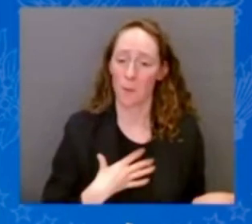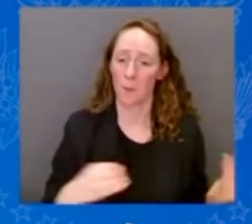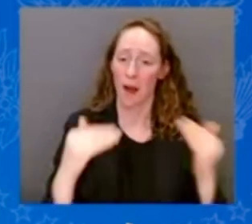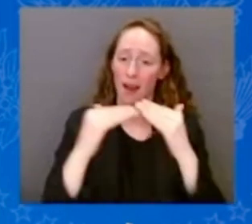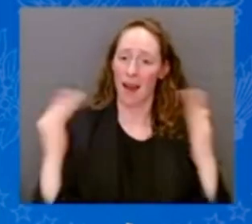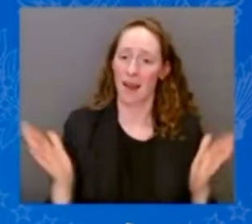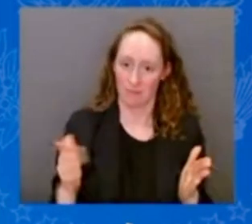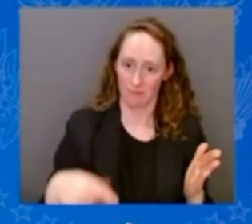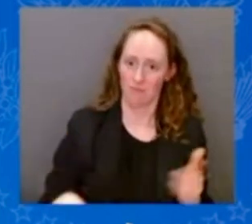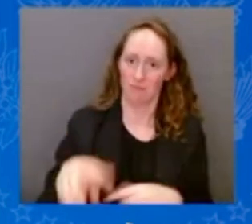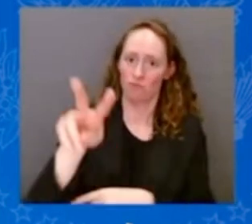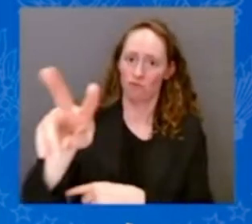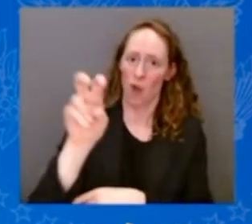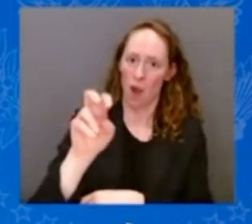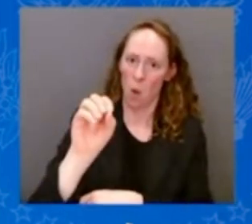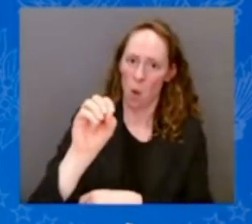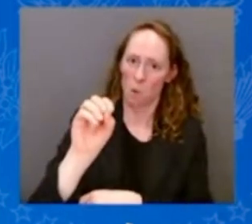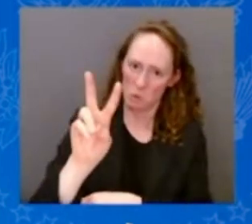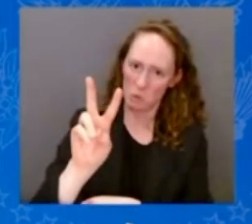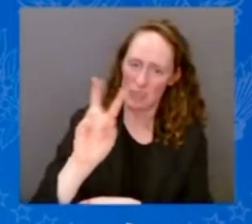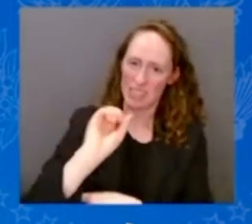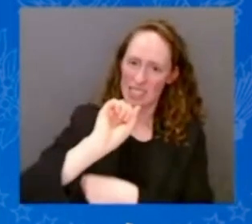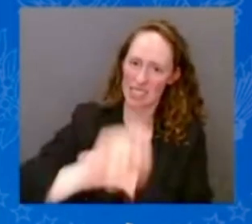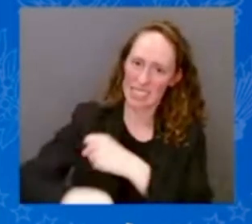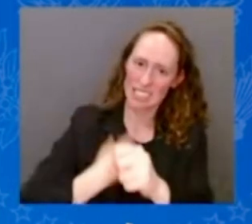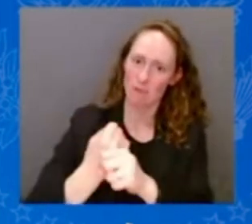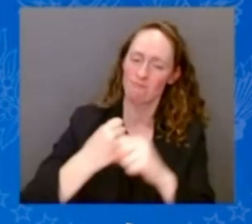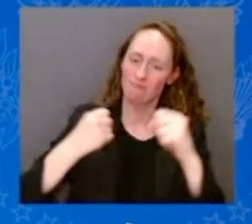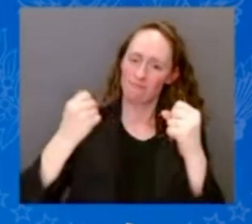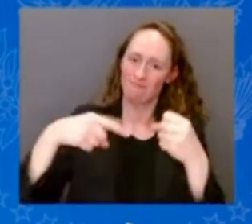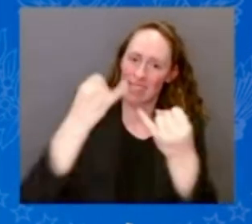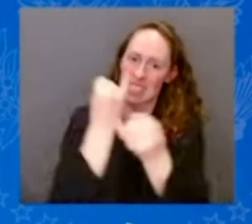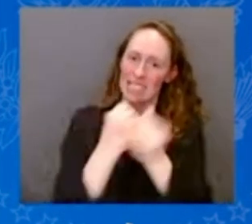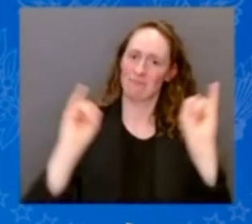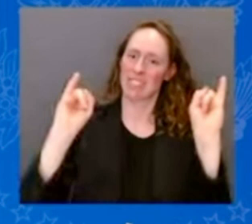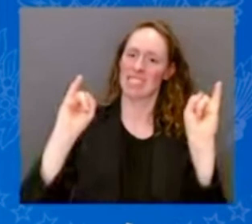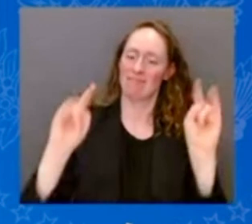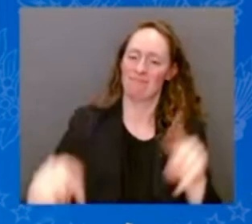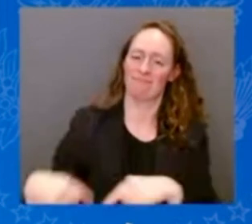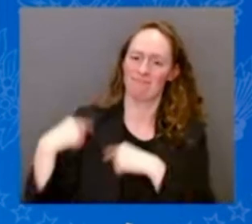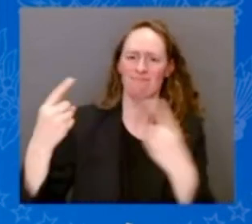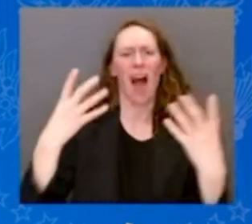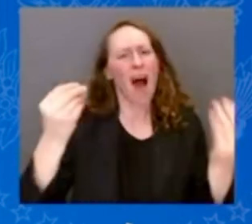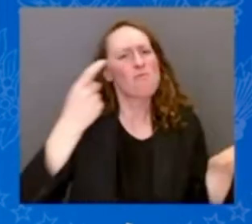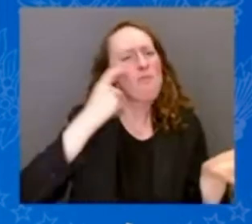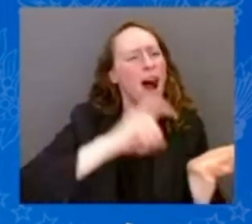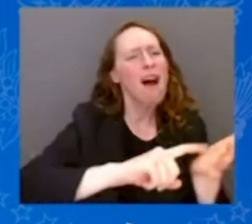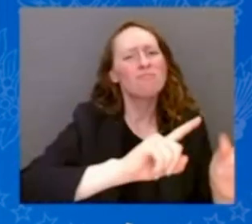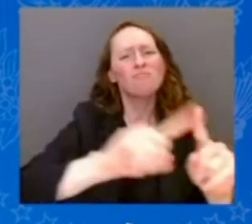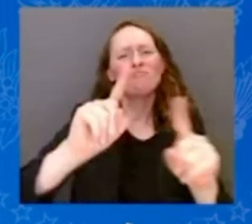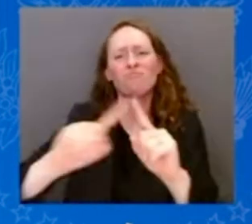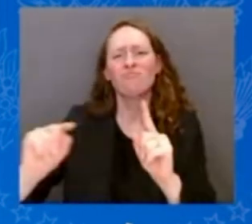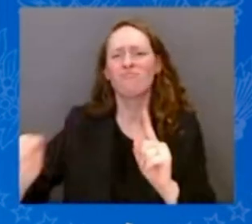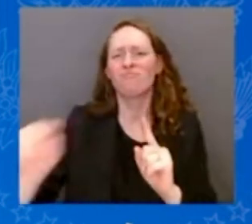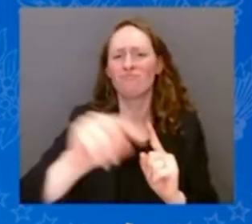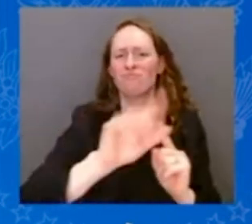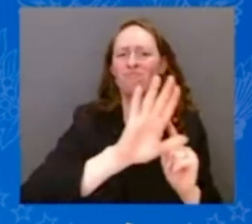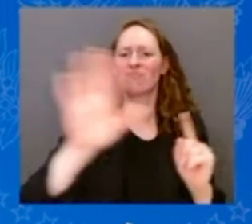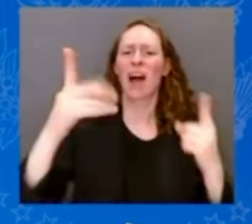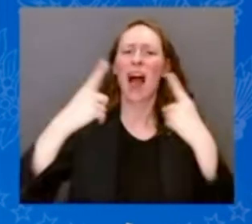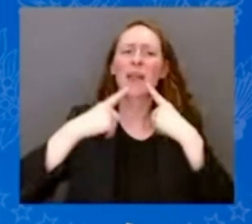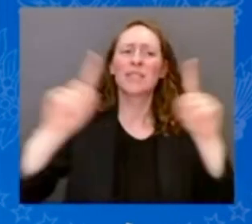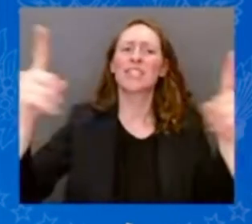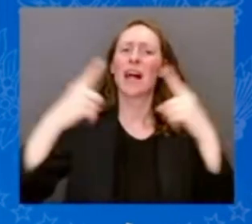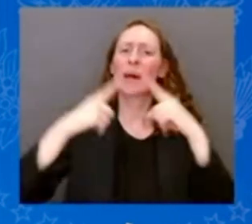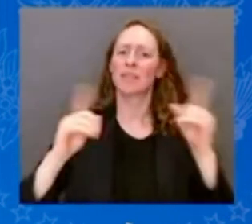and all the great contributions Greek and Greek Americans have made to our country. The world owes a great deal of debt